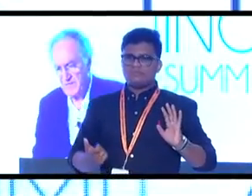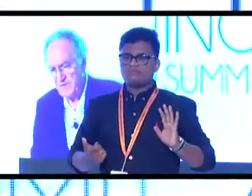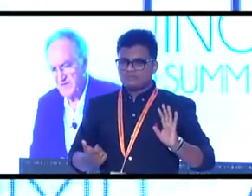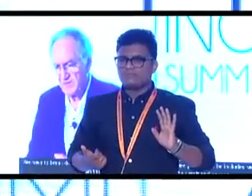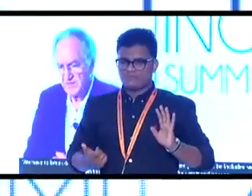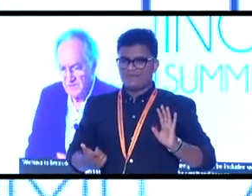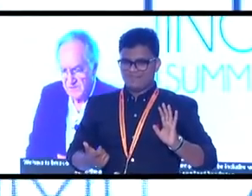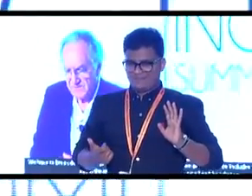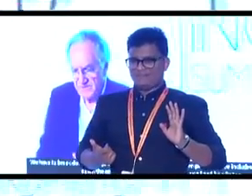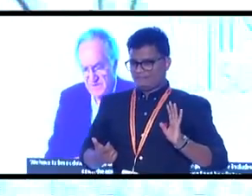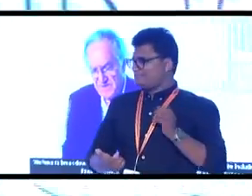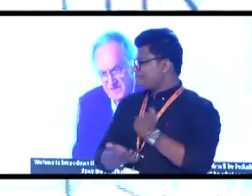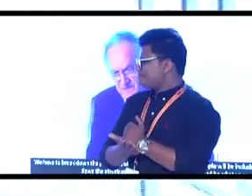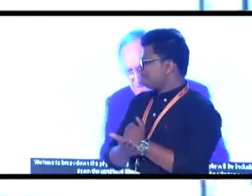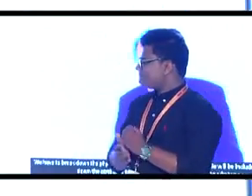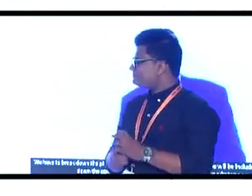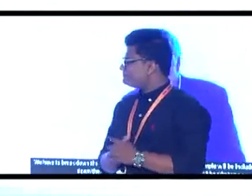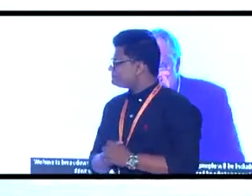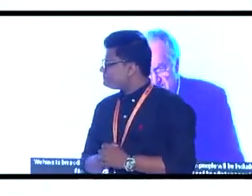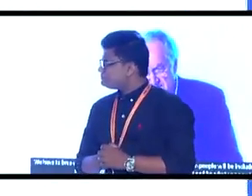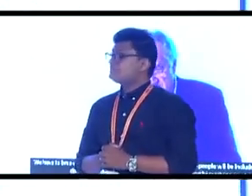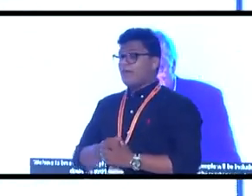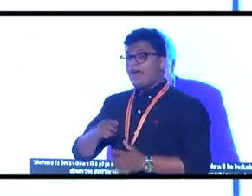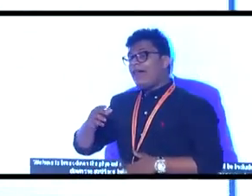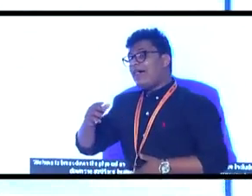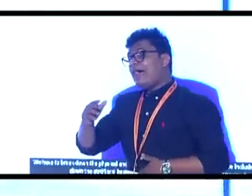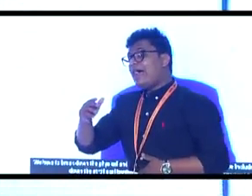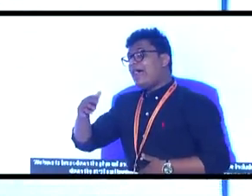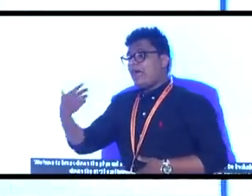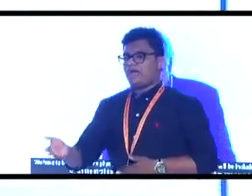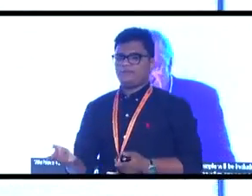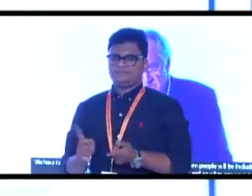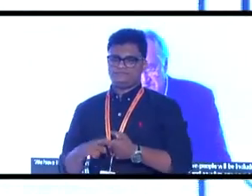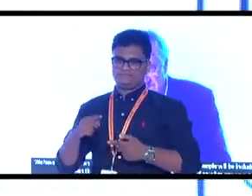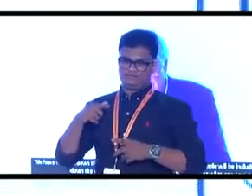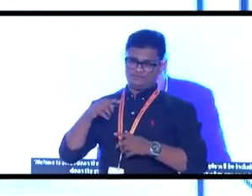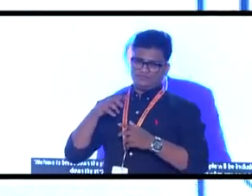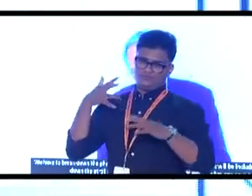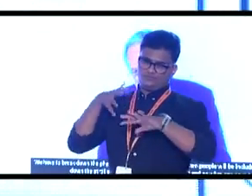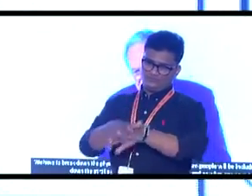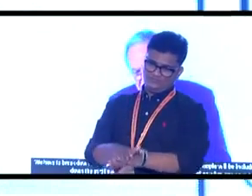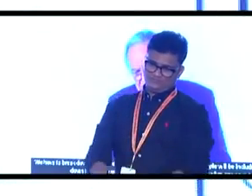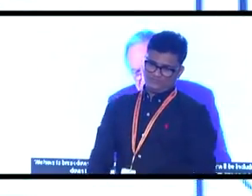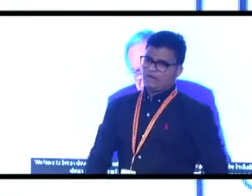then we become an inclusive society. I'll just close on this.